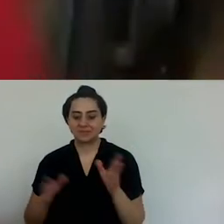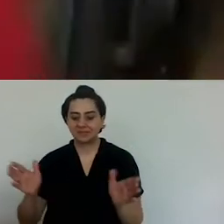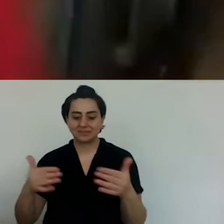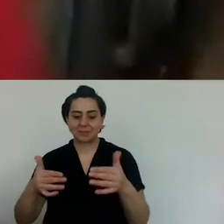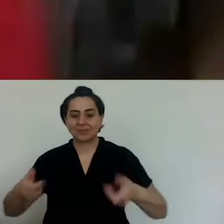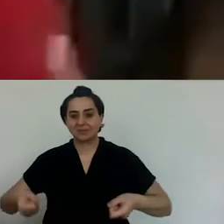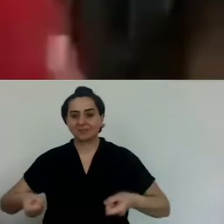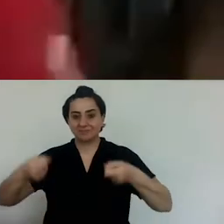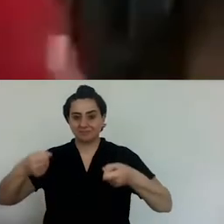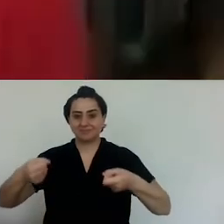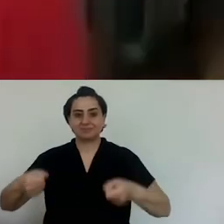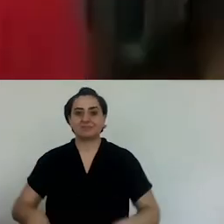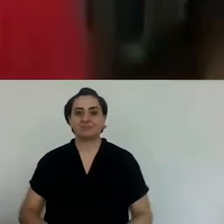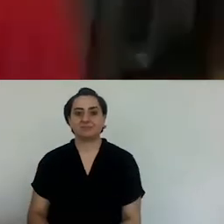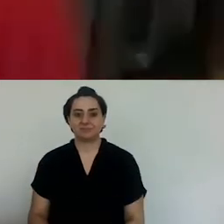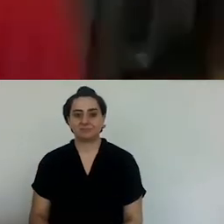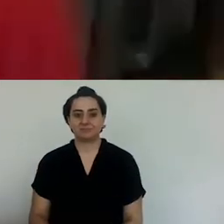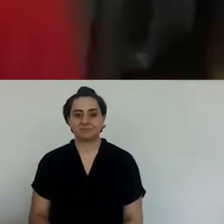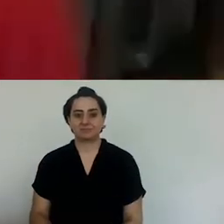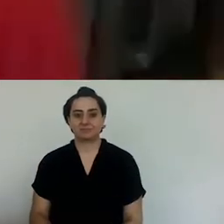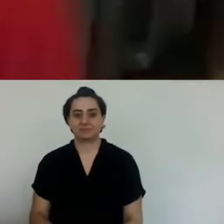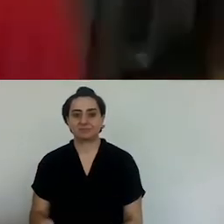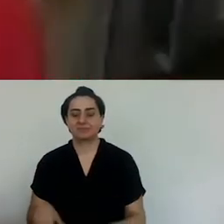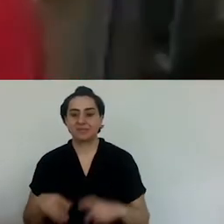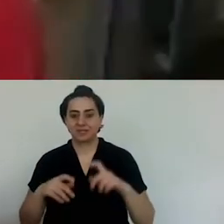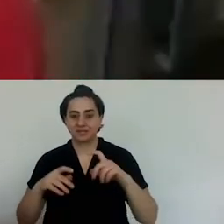Well, chavela is like a basket.